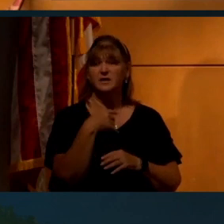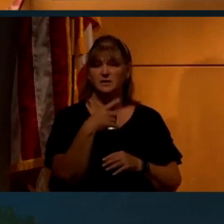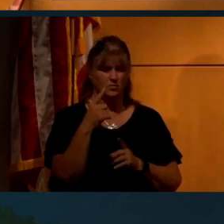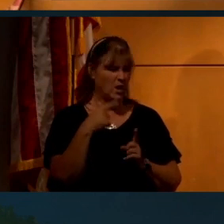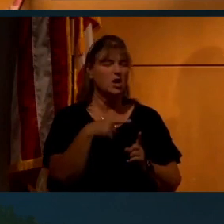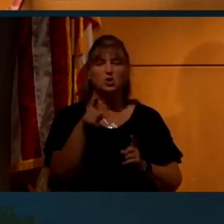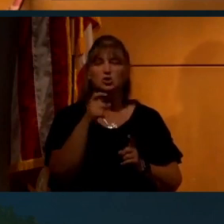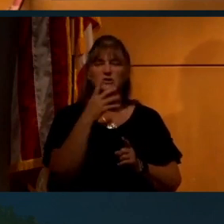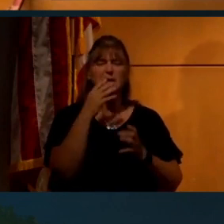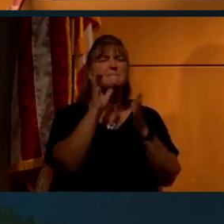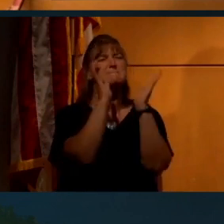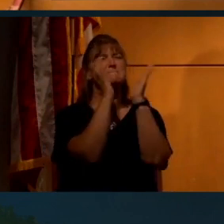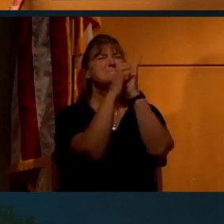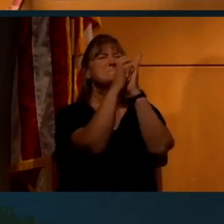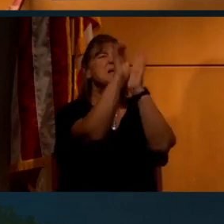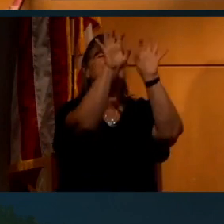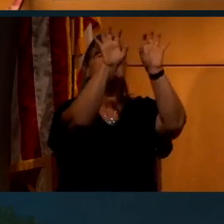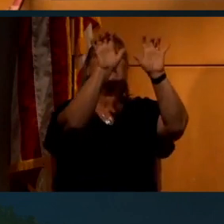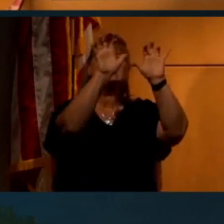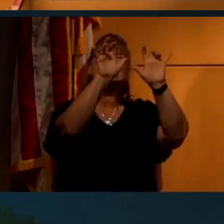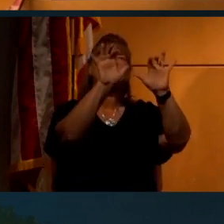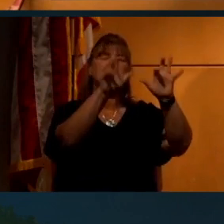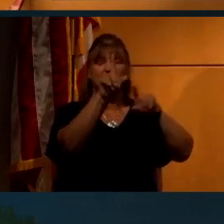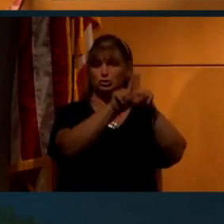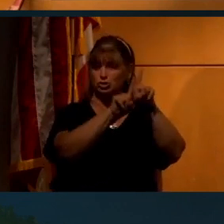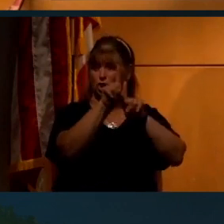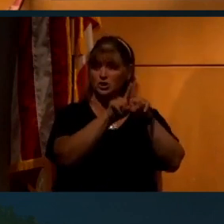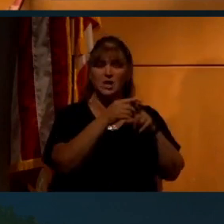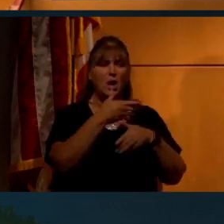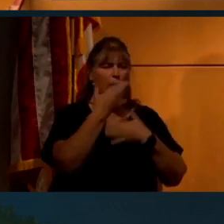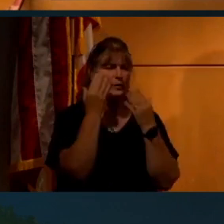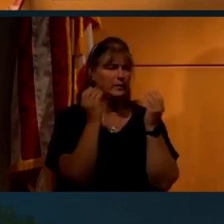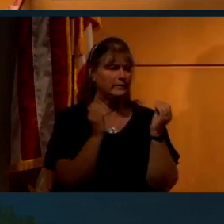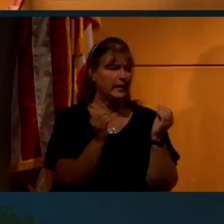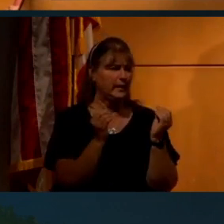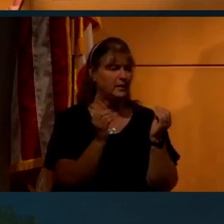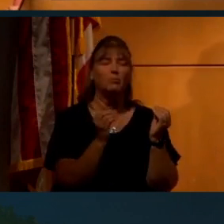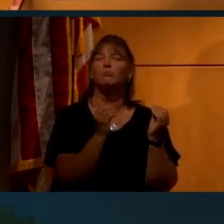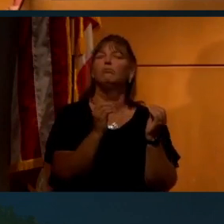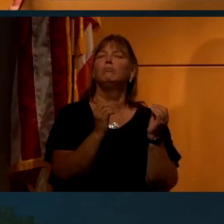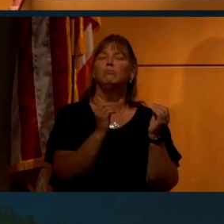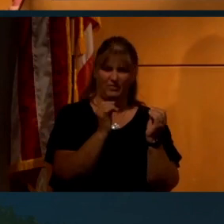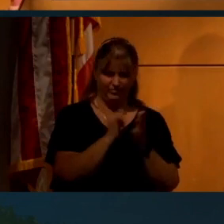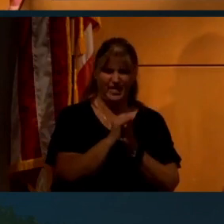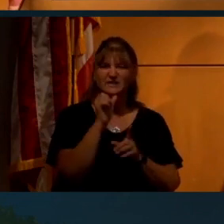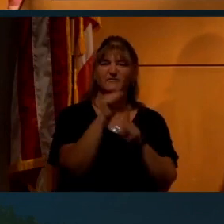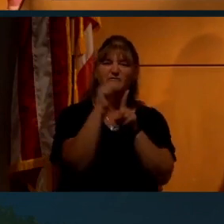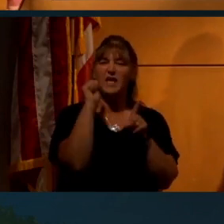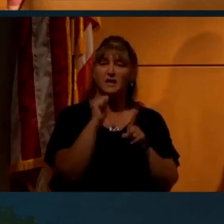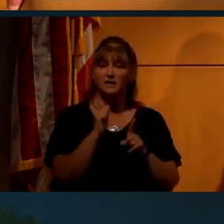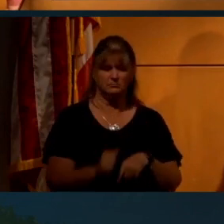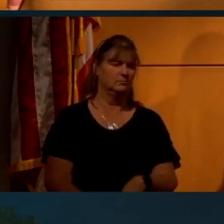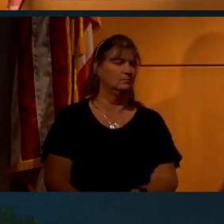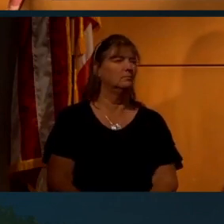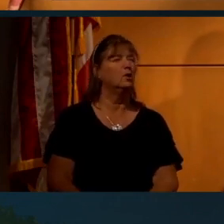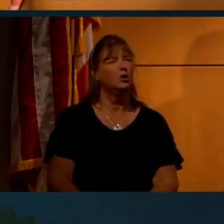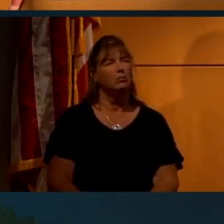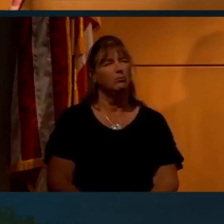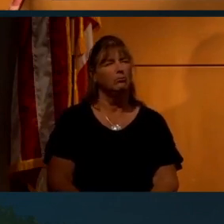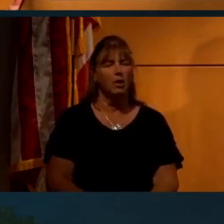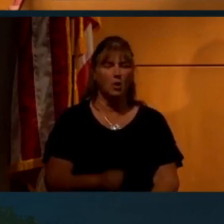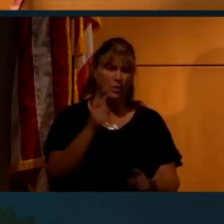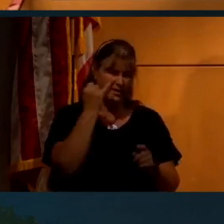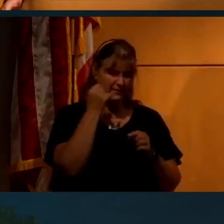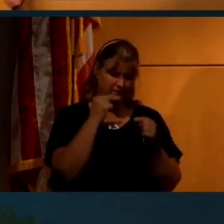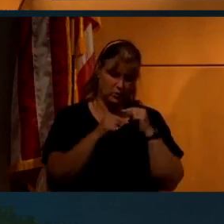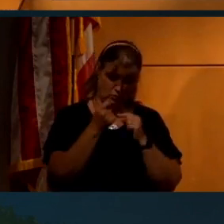guys said, you should see millions of stars in the sky, and you don't. Clearly, this has been faked. And it's like, well, you know, if you dig